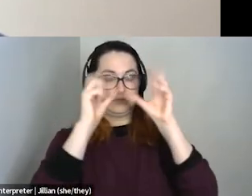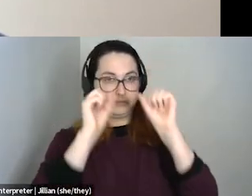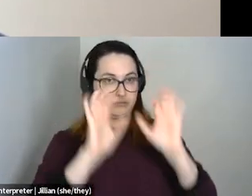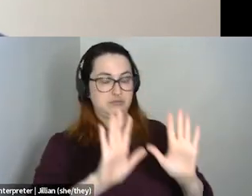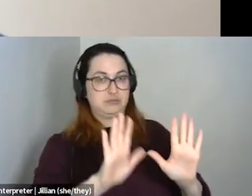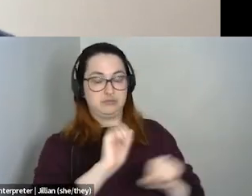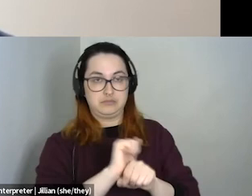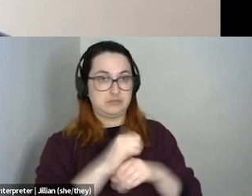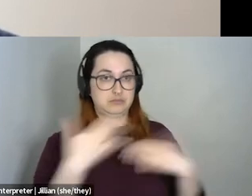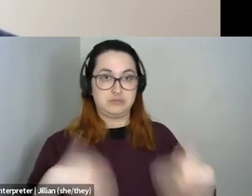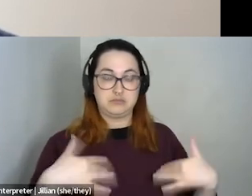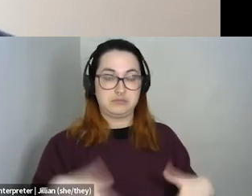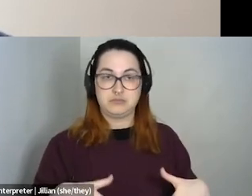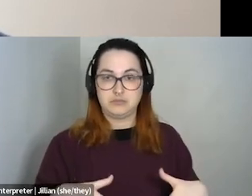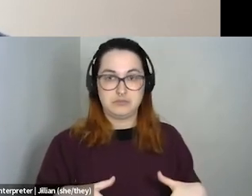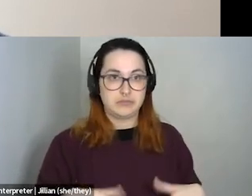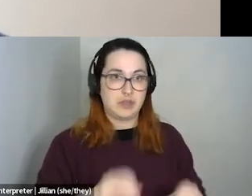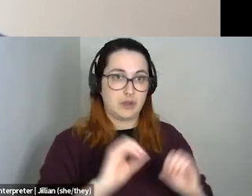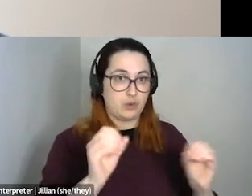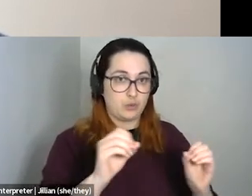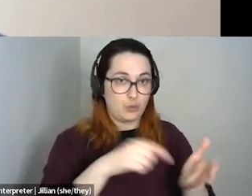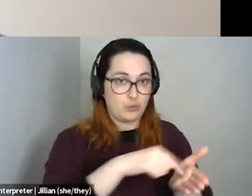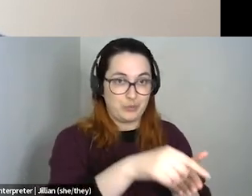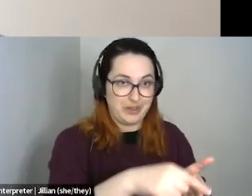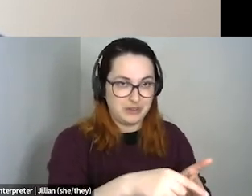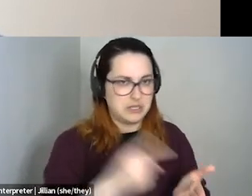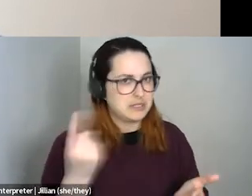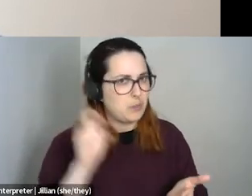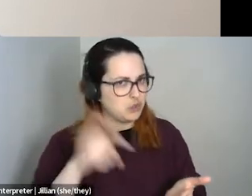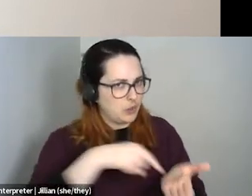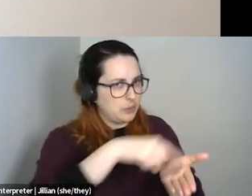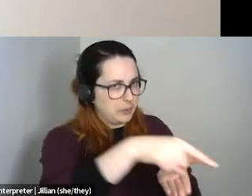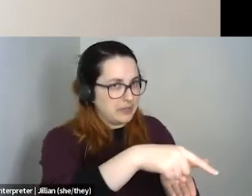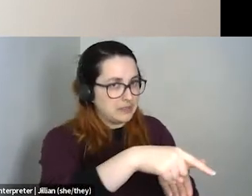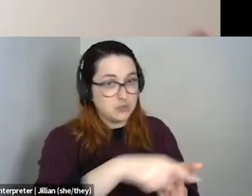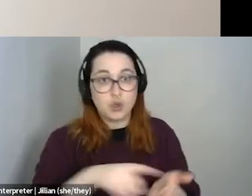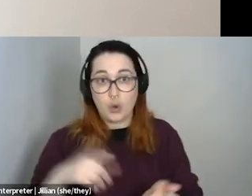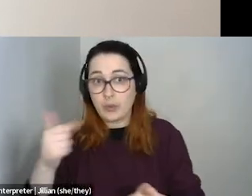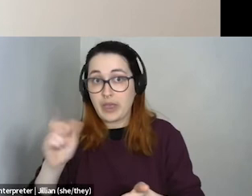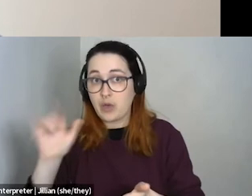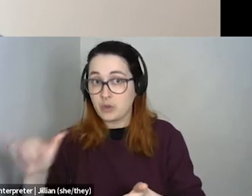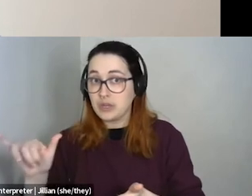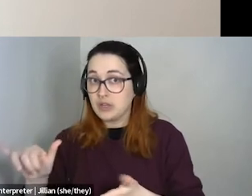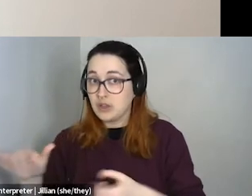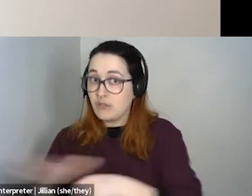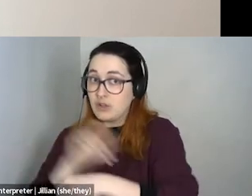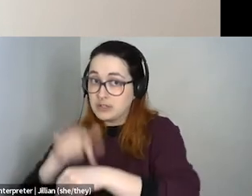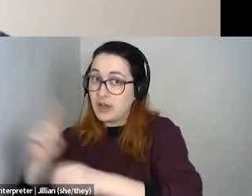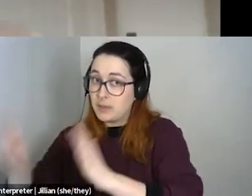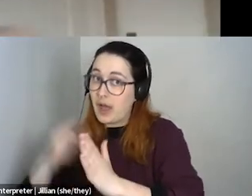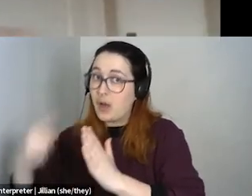they've done, um, while not being paid to do it. Somebody should definitely pay them while we're getting Gary full time hours. need to also pay these people